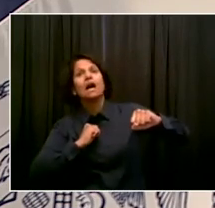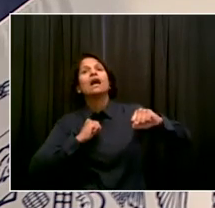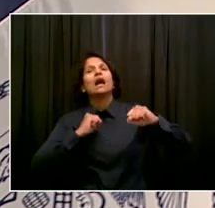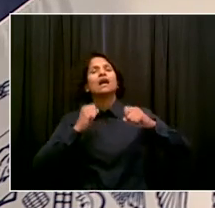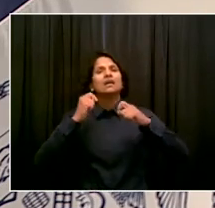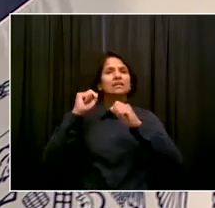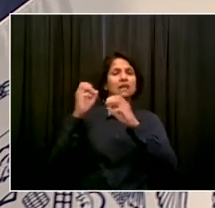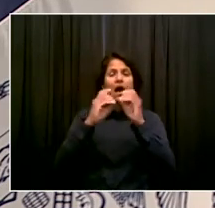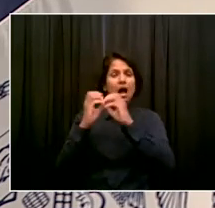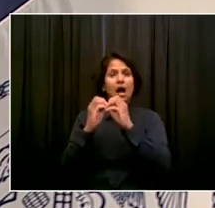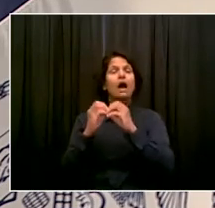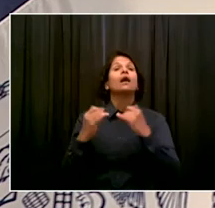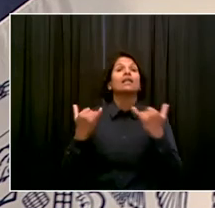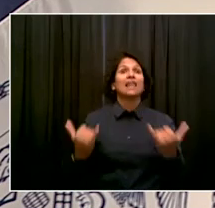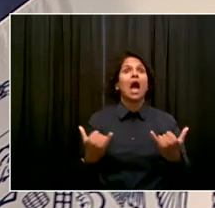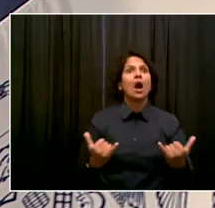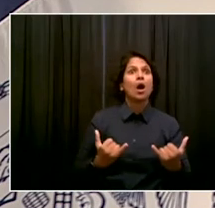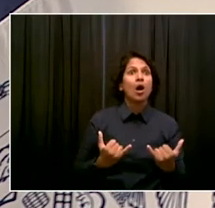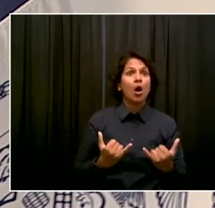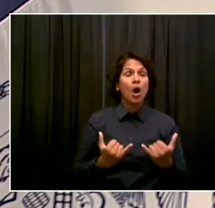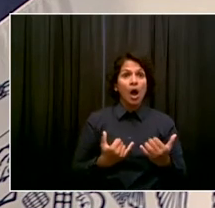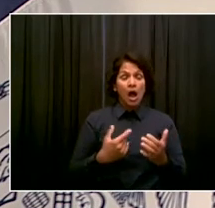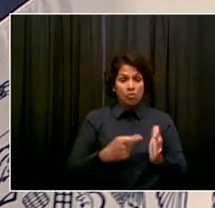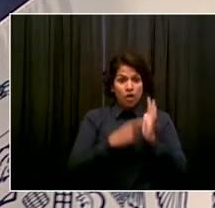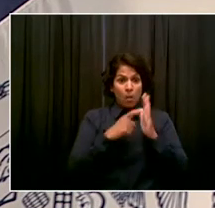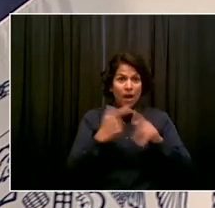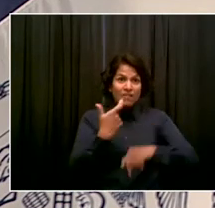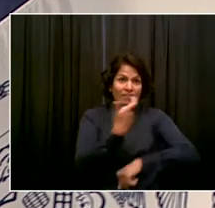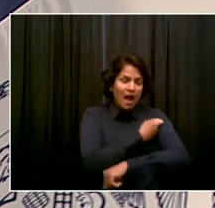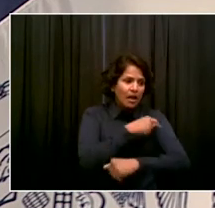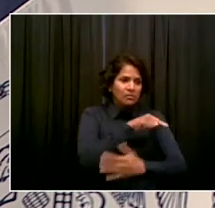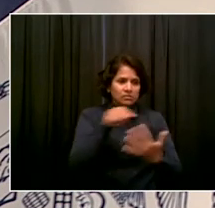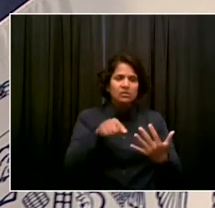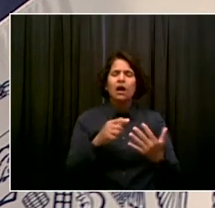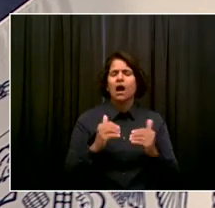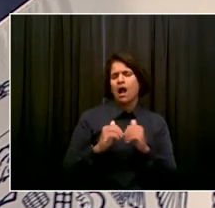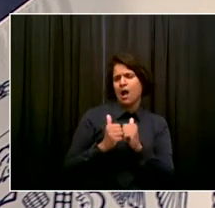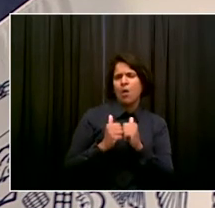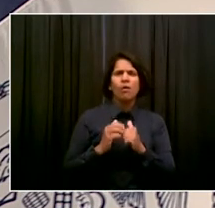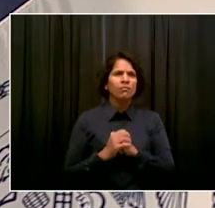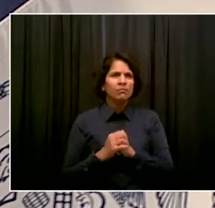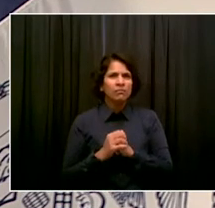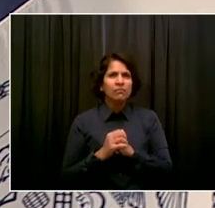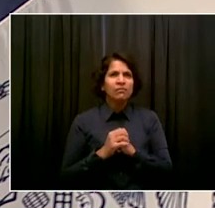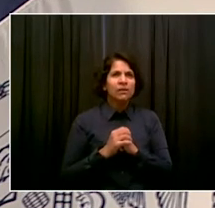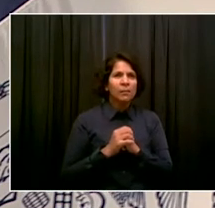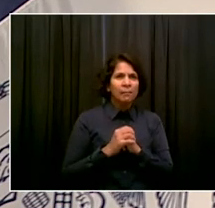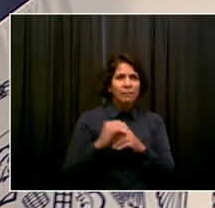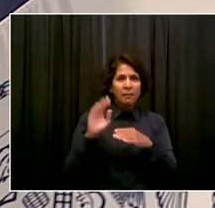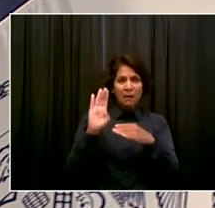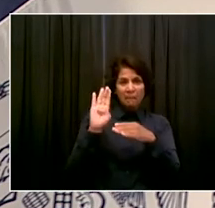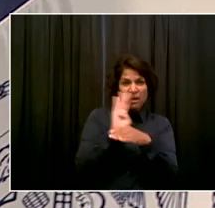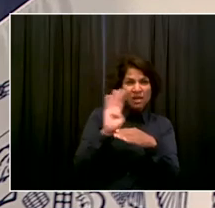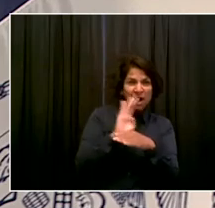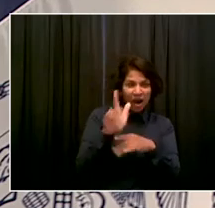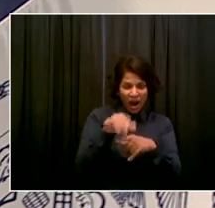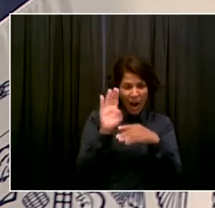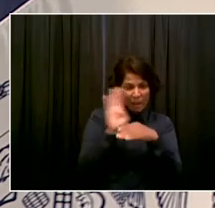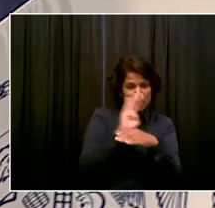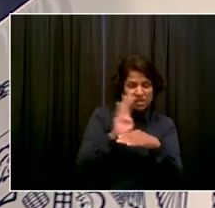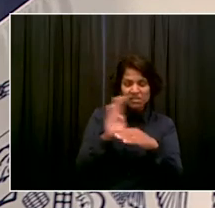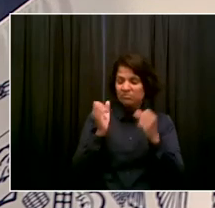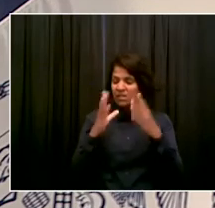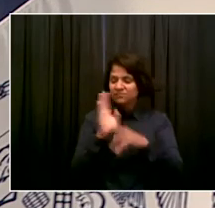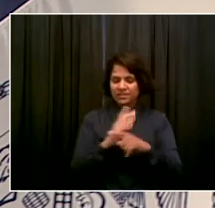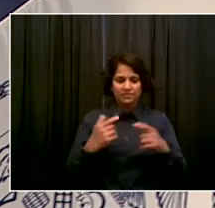going to talk about the staffing for a second and then turn to Dr. Choksi on the enforcement. Obviously, Department of Health